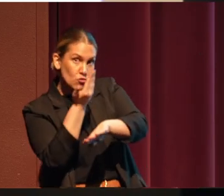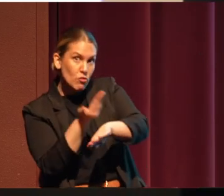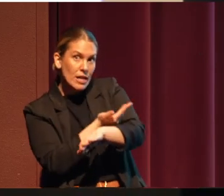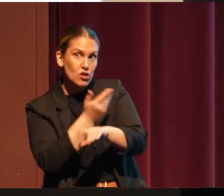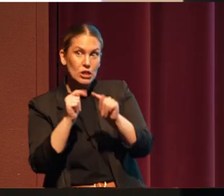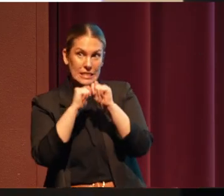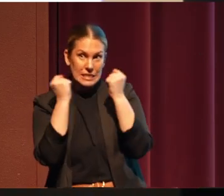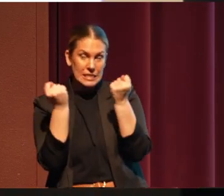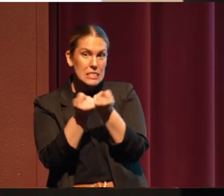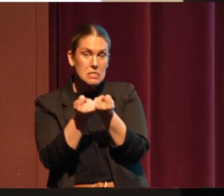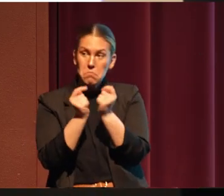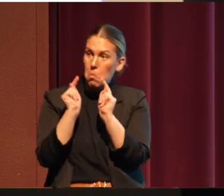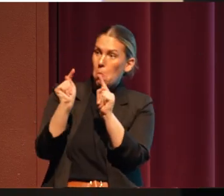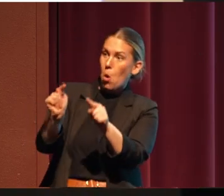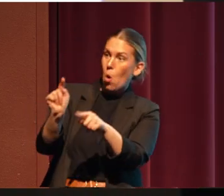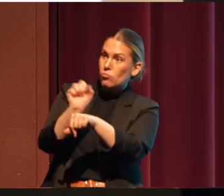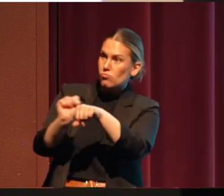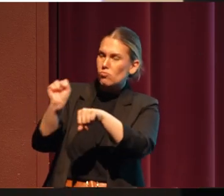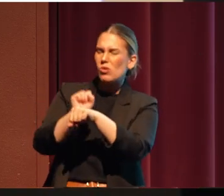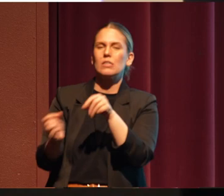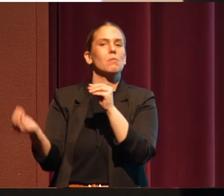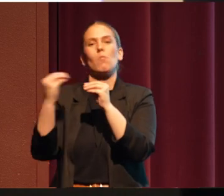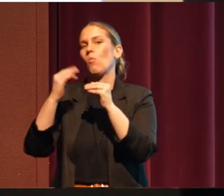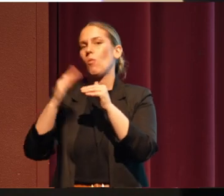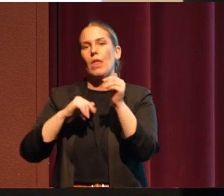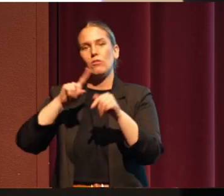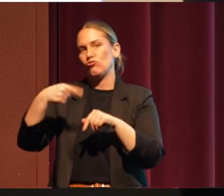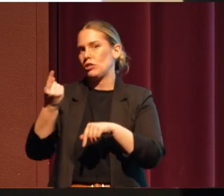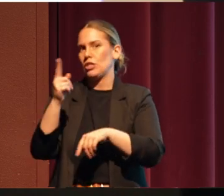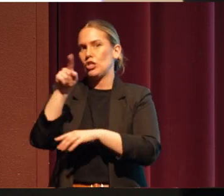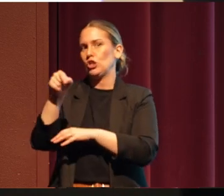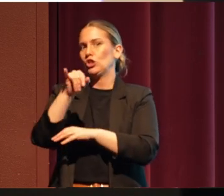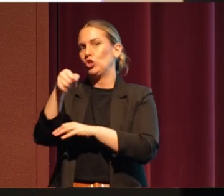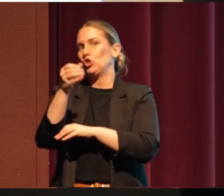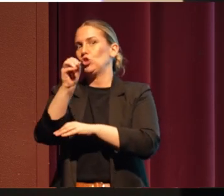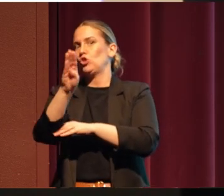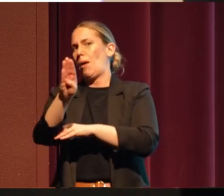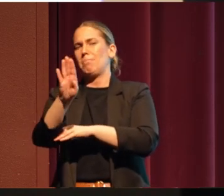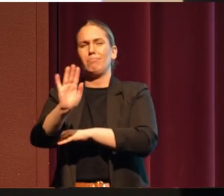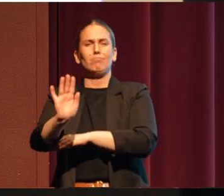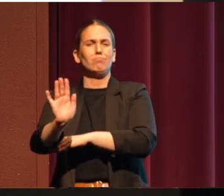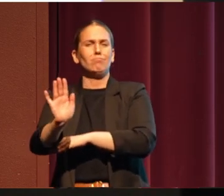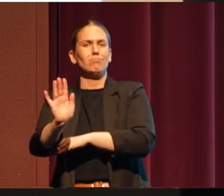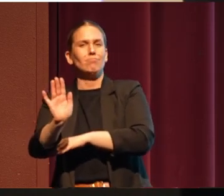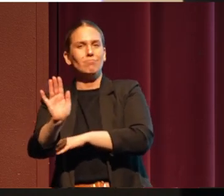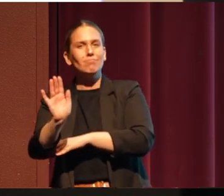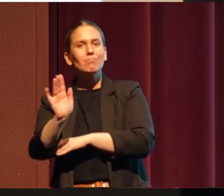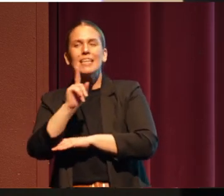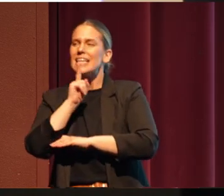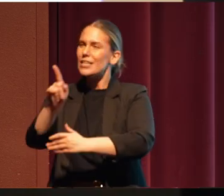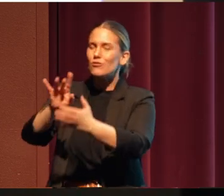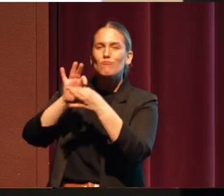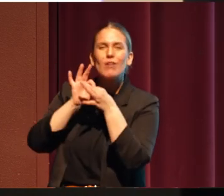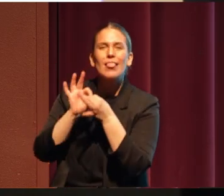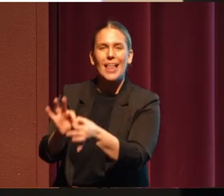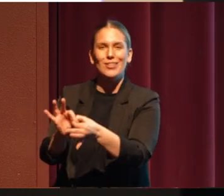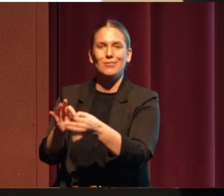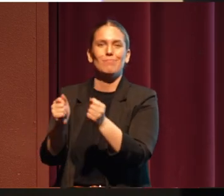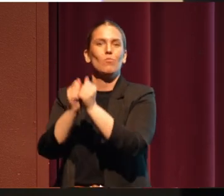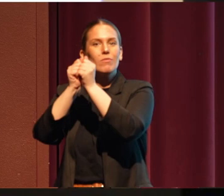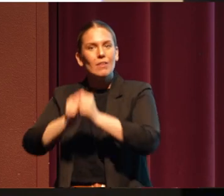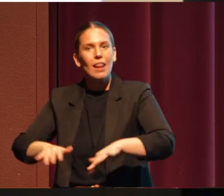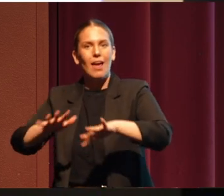do work, it's more than a job to them. Because it's that relationship with the land. It's the